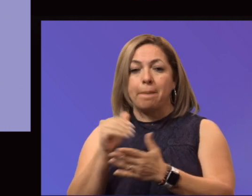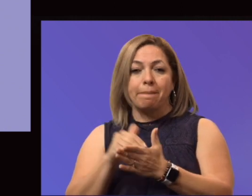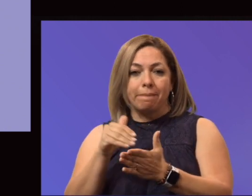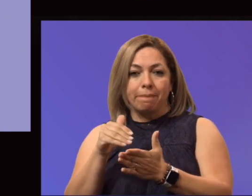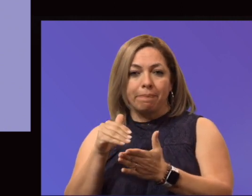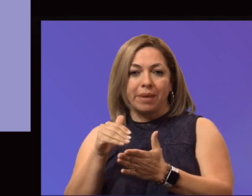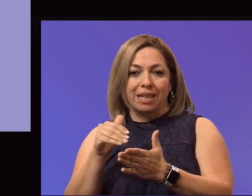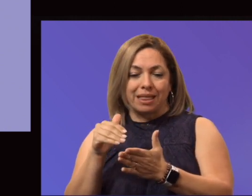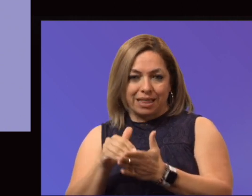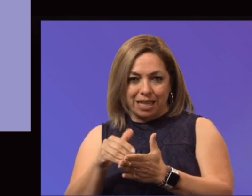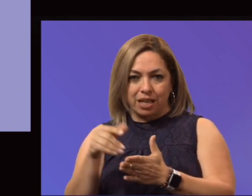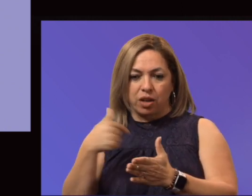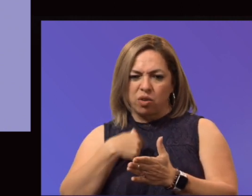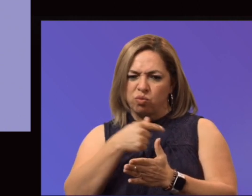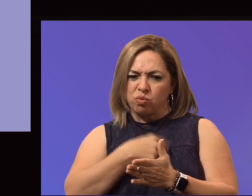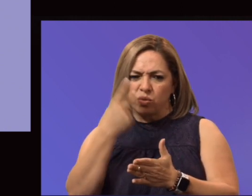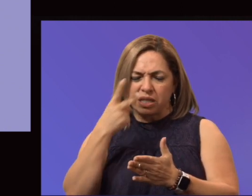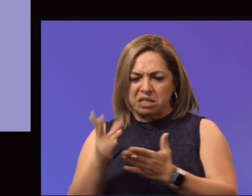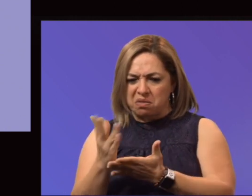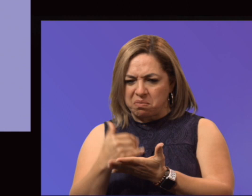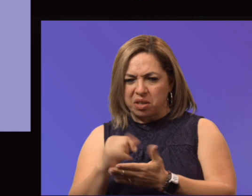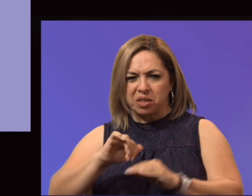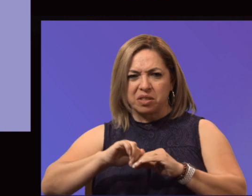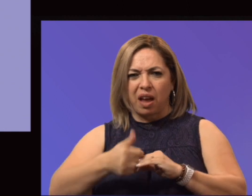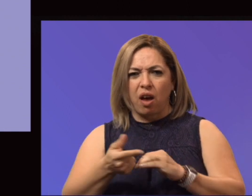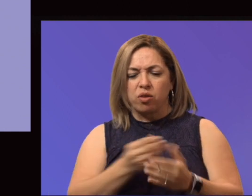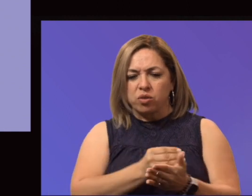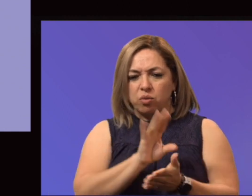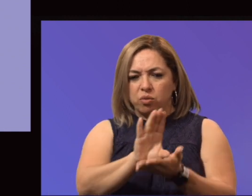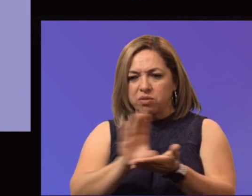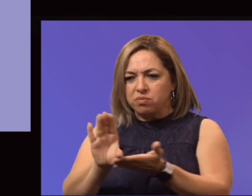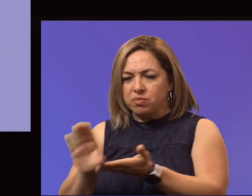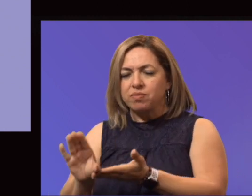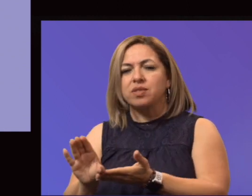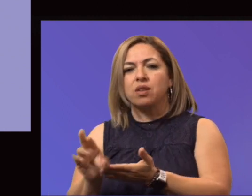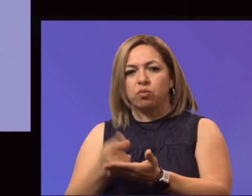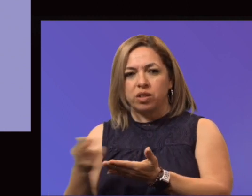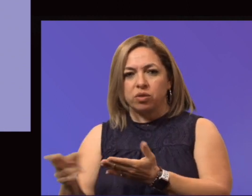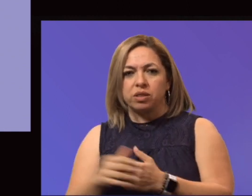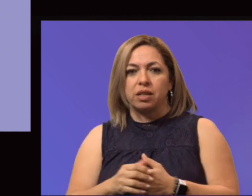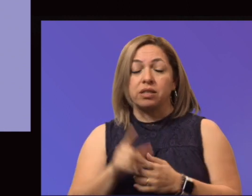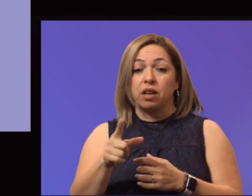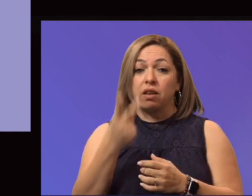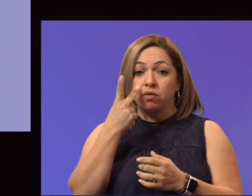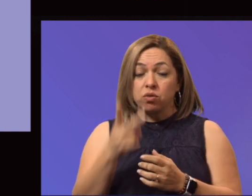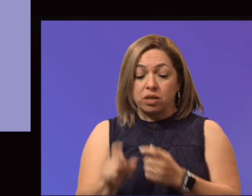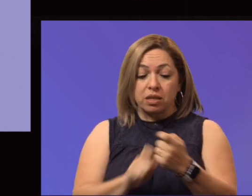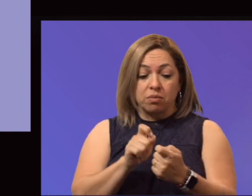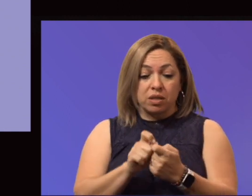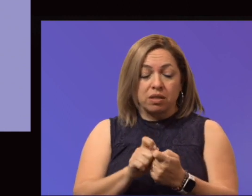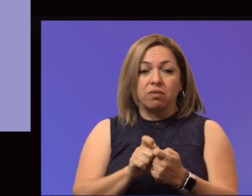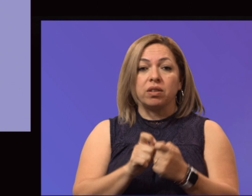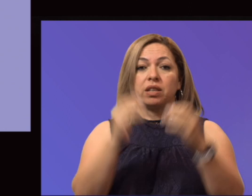budget and how we spend those particular resources. Again, if you look at them specifically based on categories,